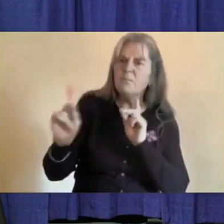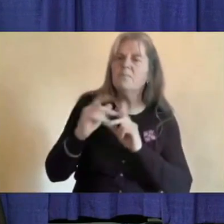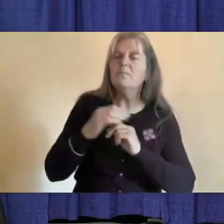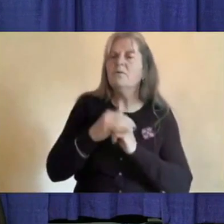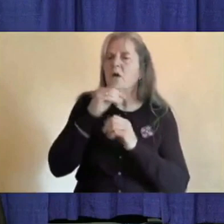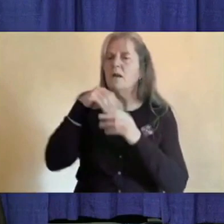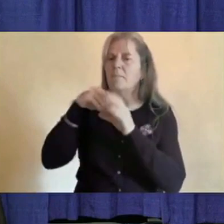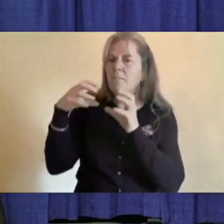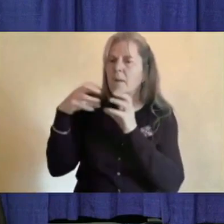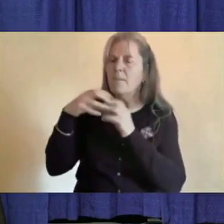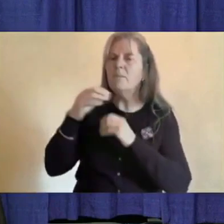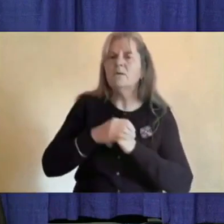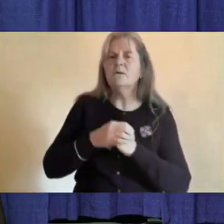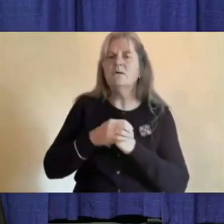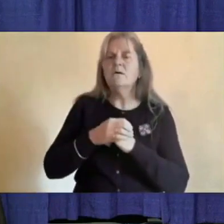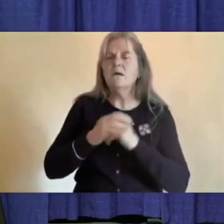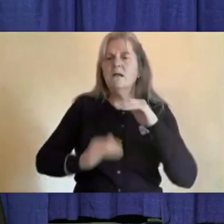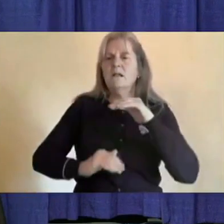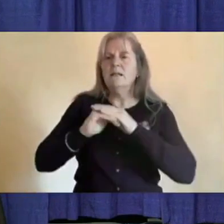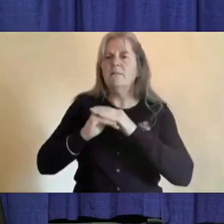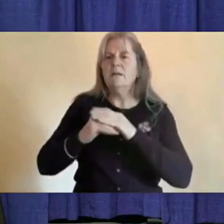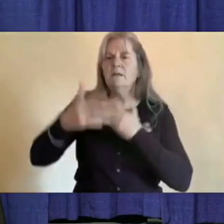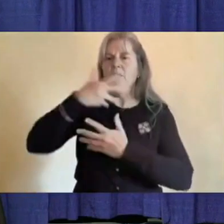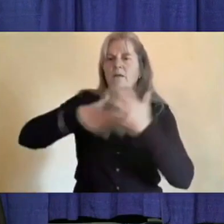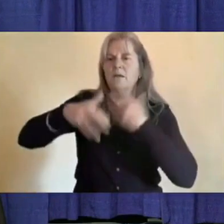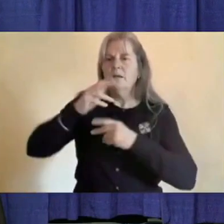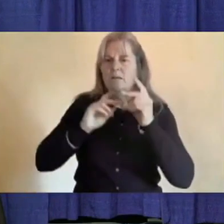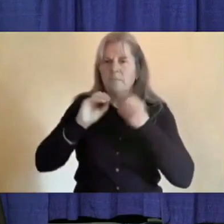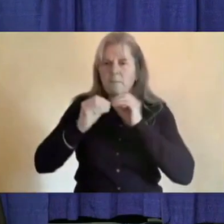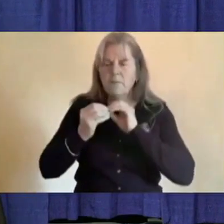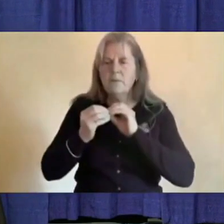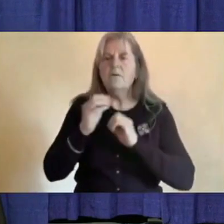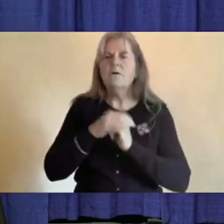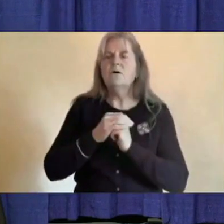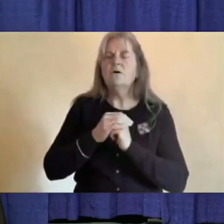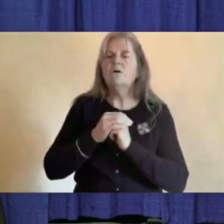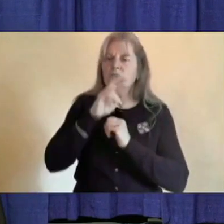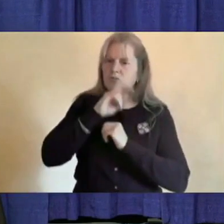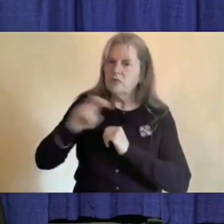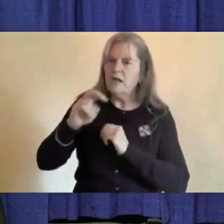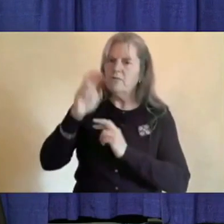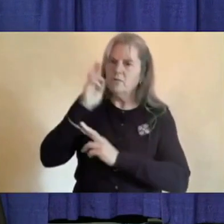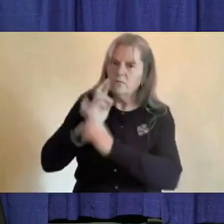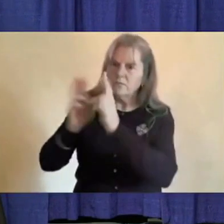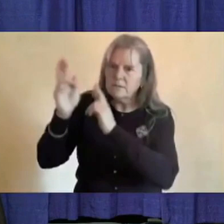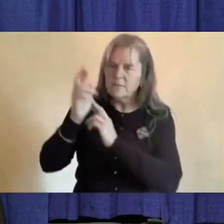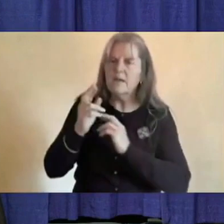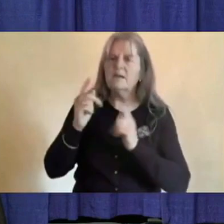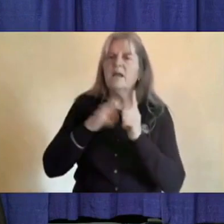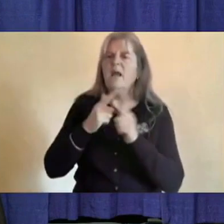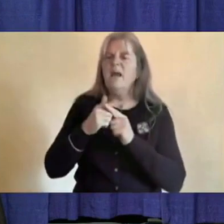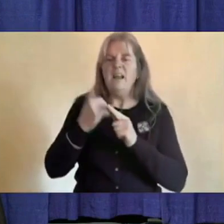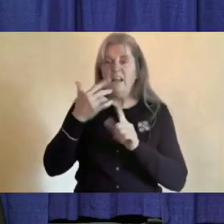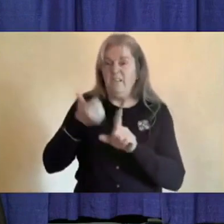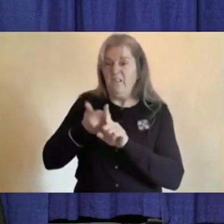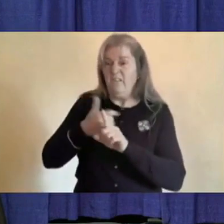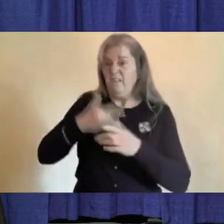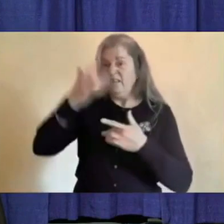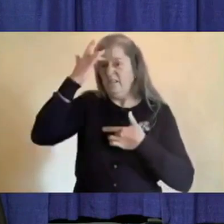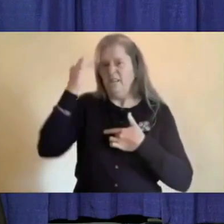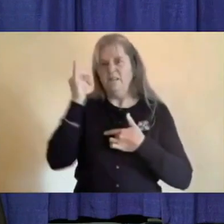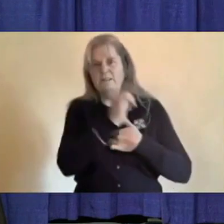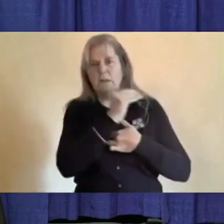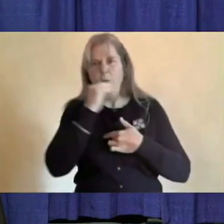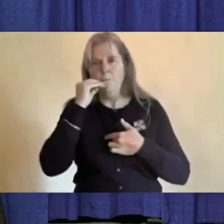don't gather in large groups travel respectfully stay home and away from others if sick. It is